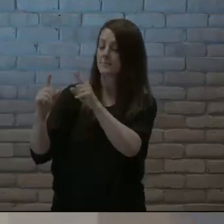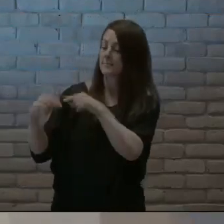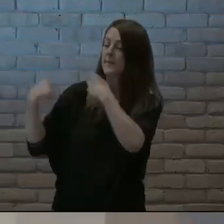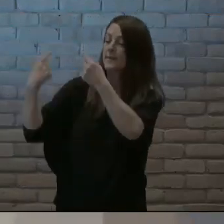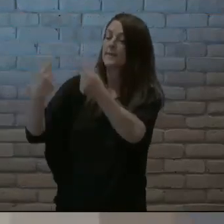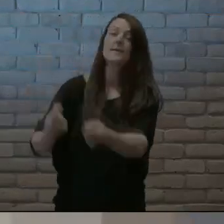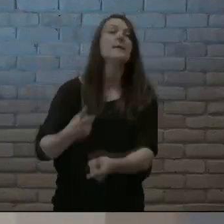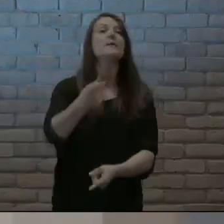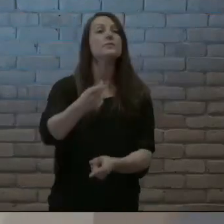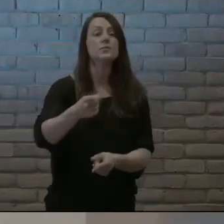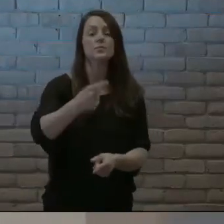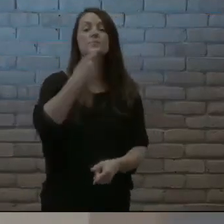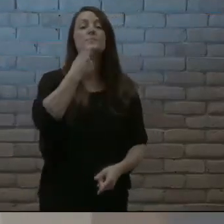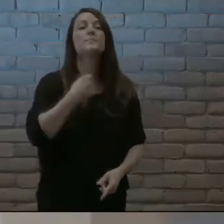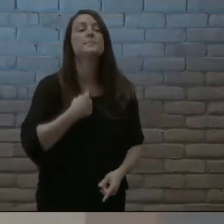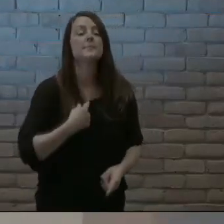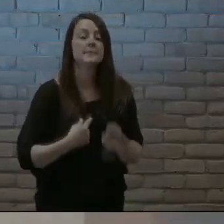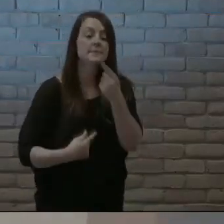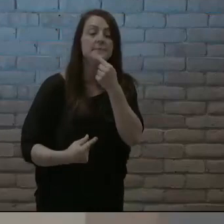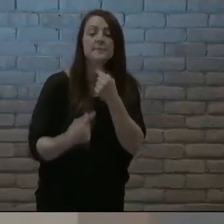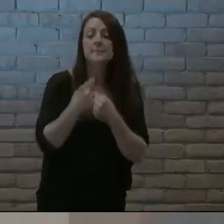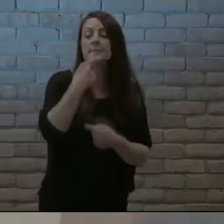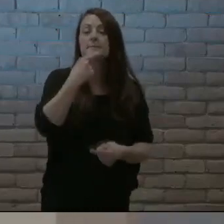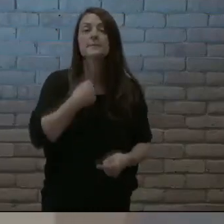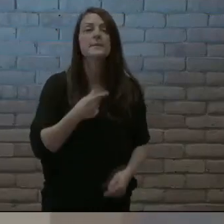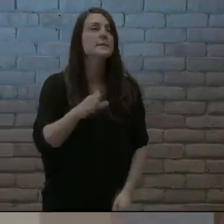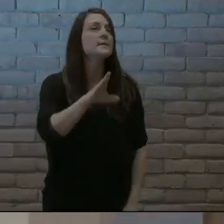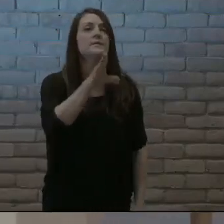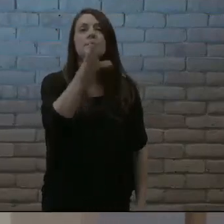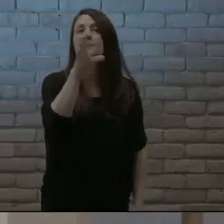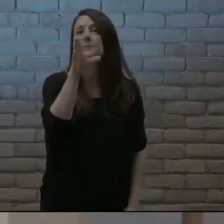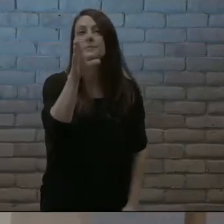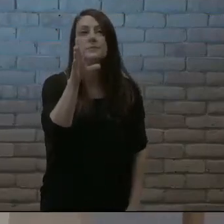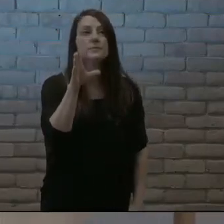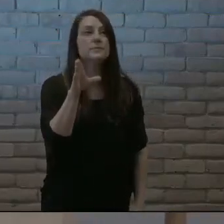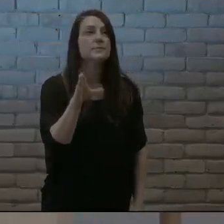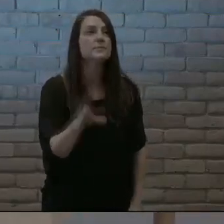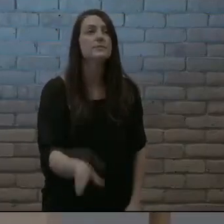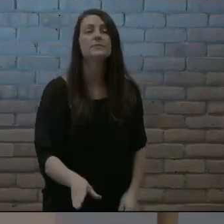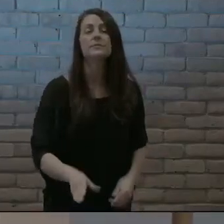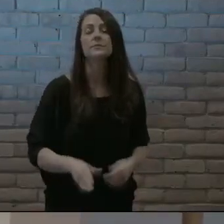You've never failed me yet